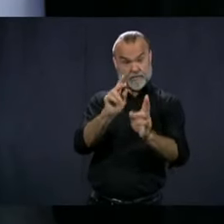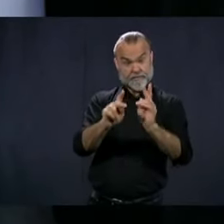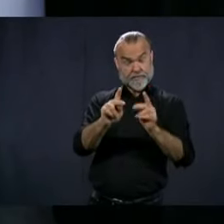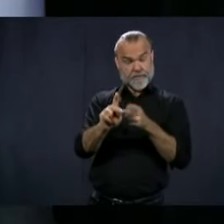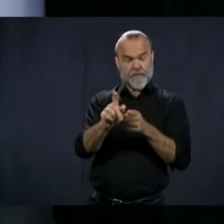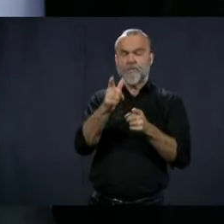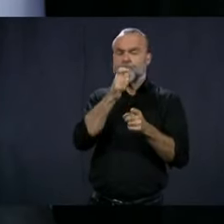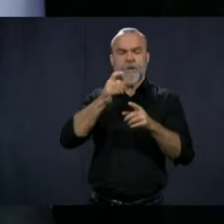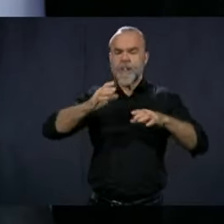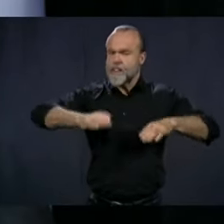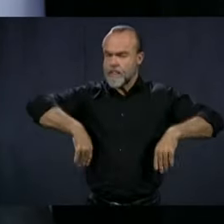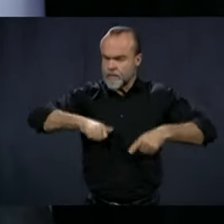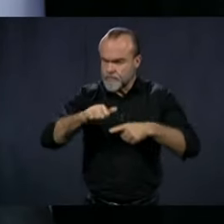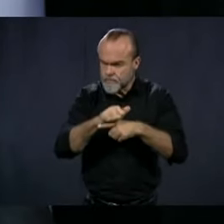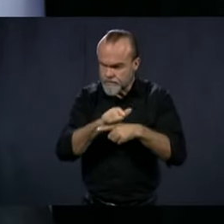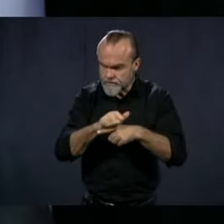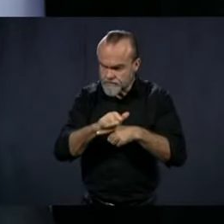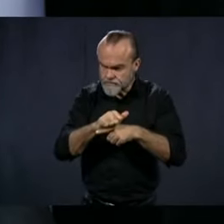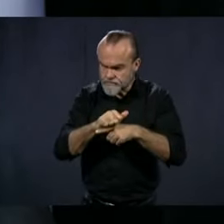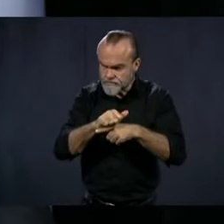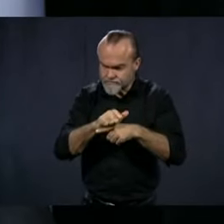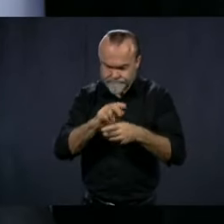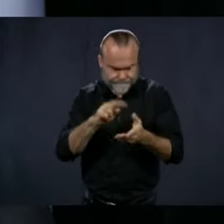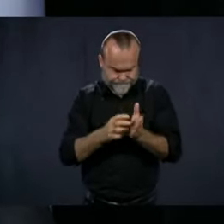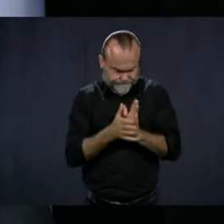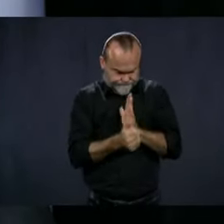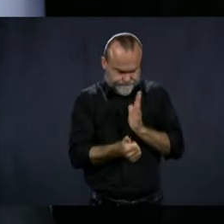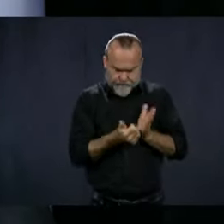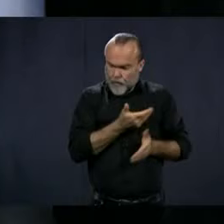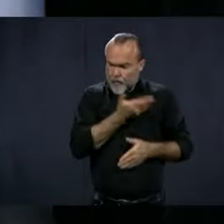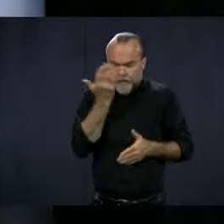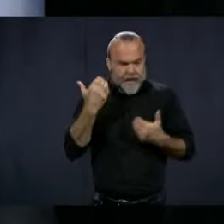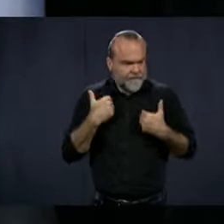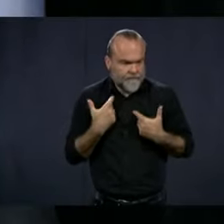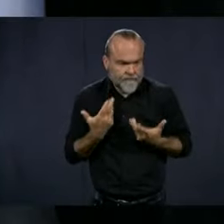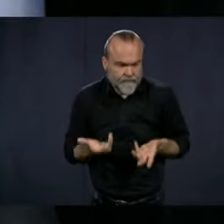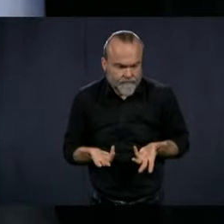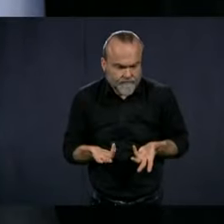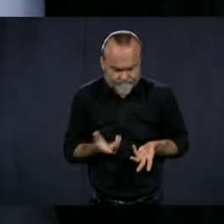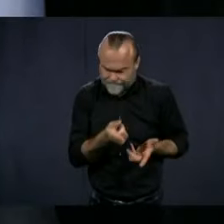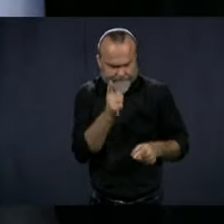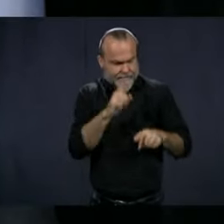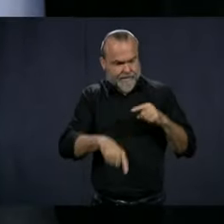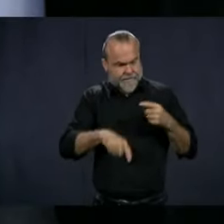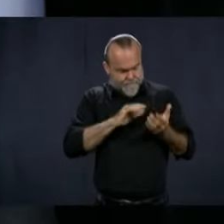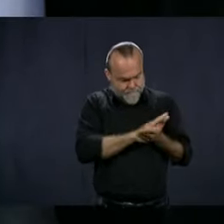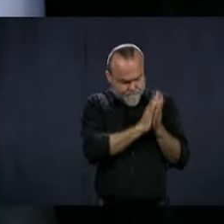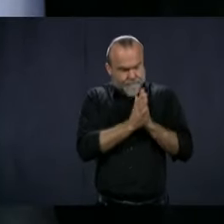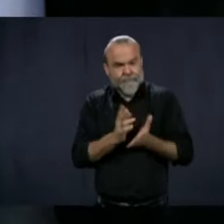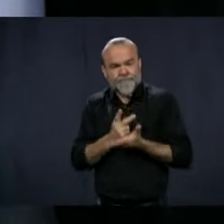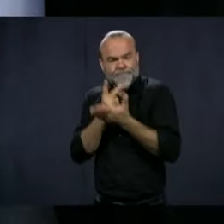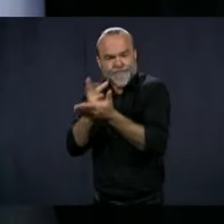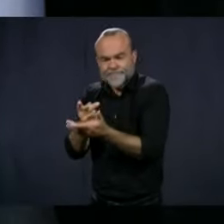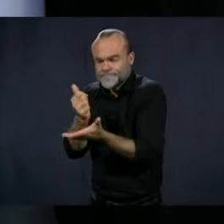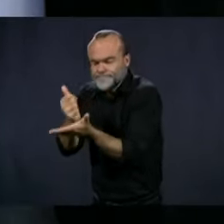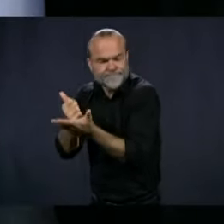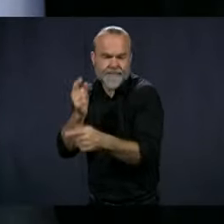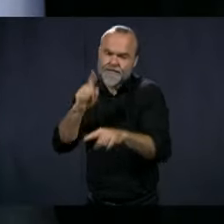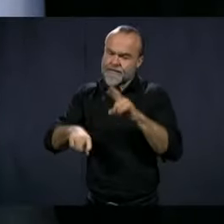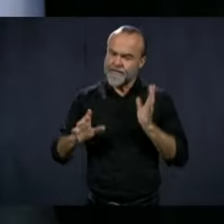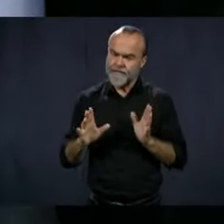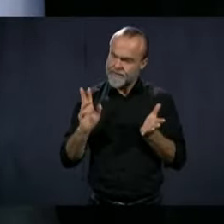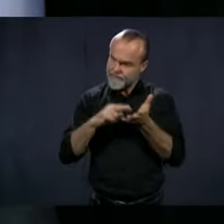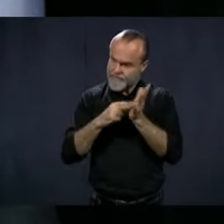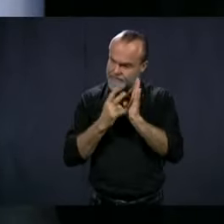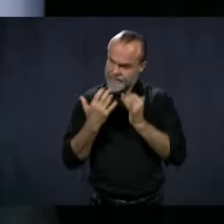not trained. So they don't have the qualification to be a preposé aux bénéficiaires. So we're